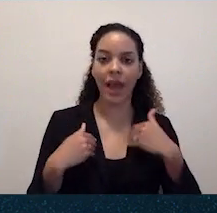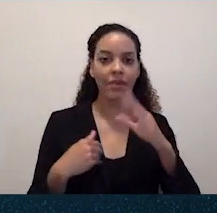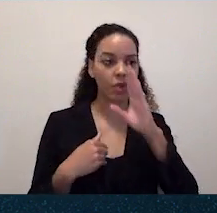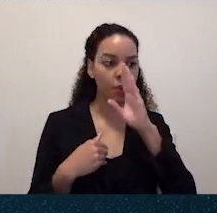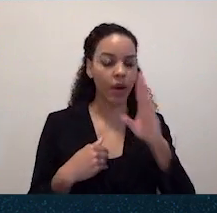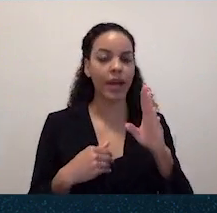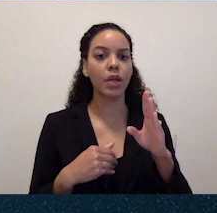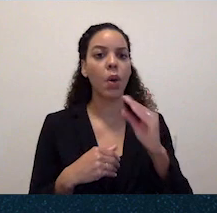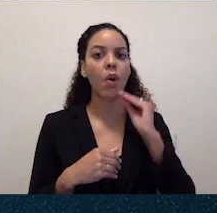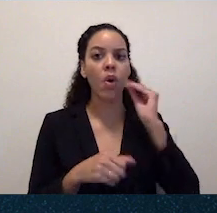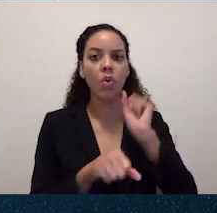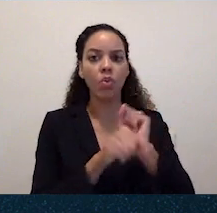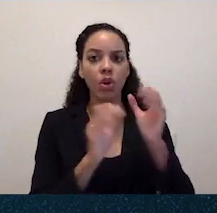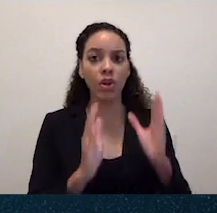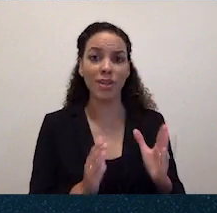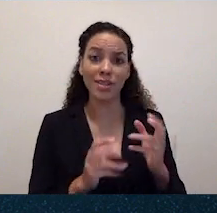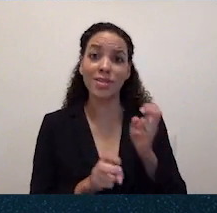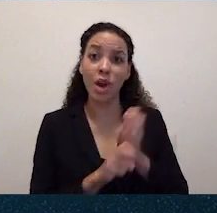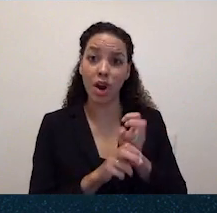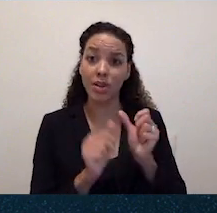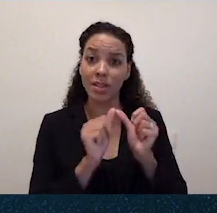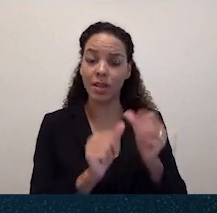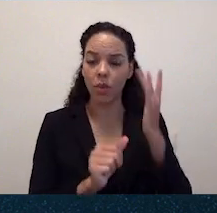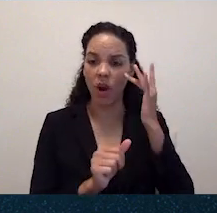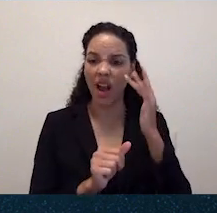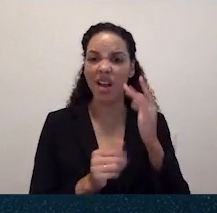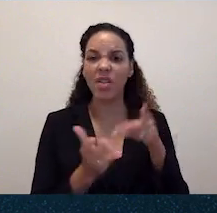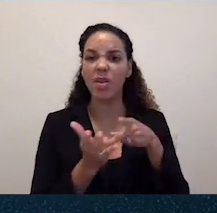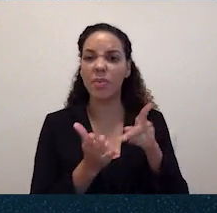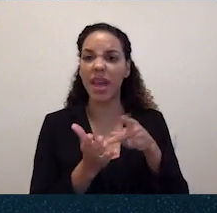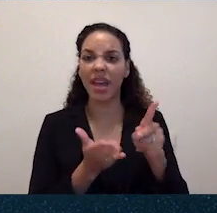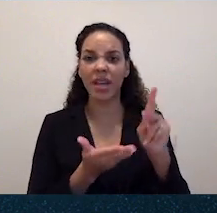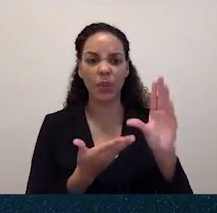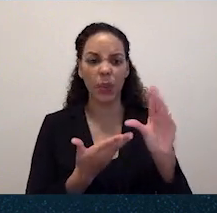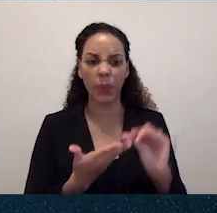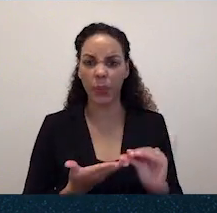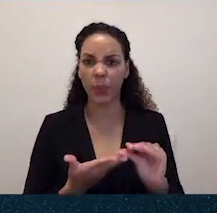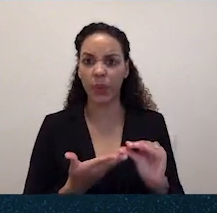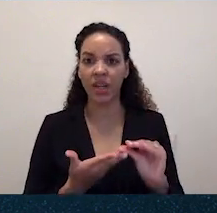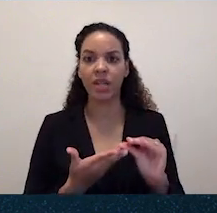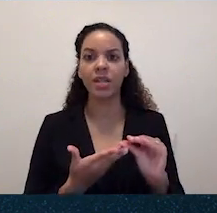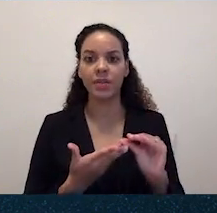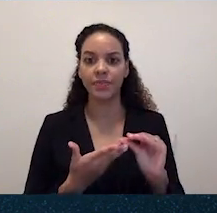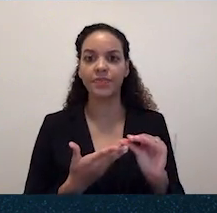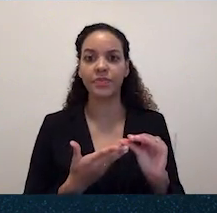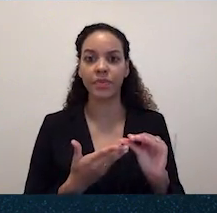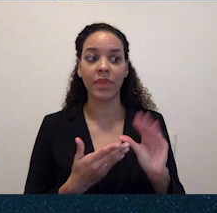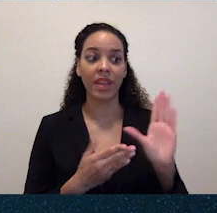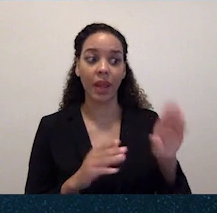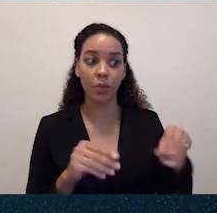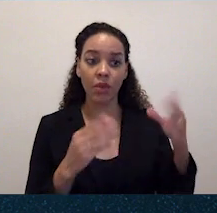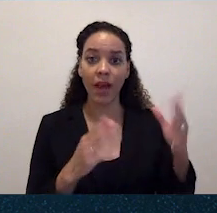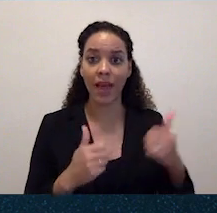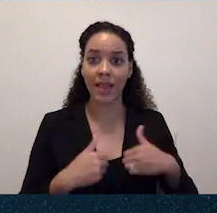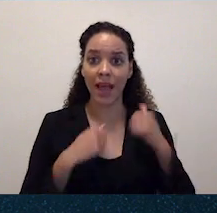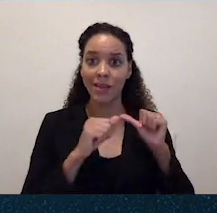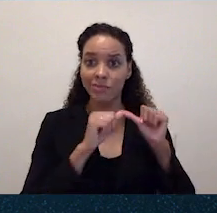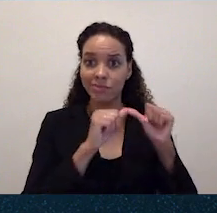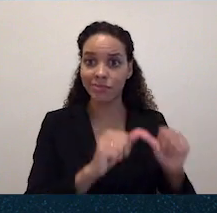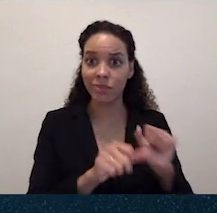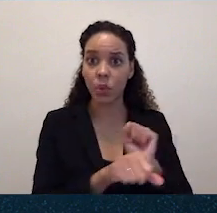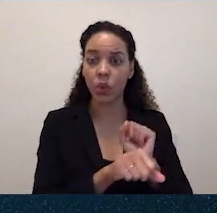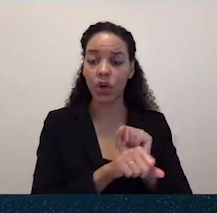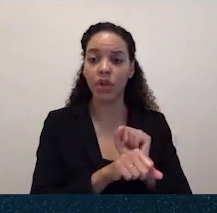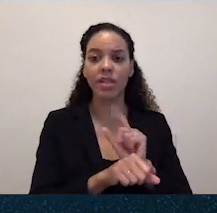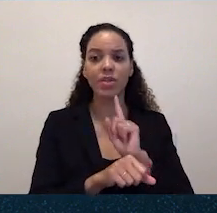because the pay is so low, much too low for the work that they do, especially because it is life-giving work. It is harrowing to fill in gaps